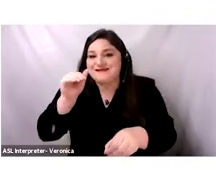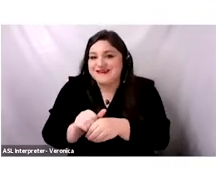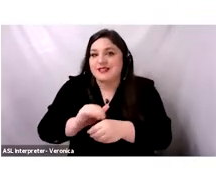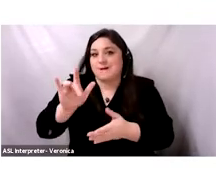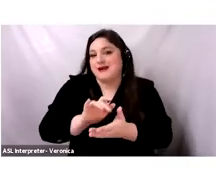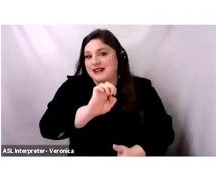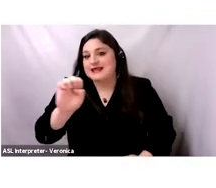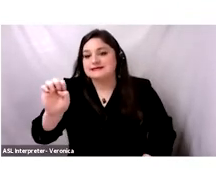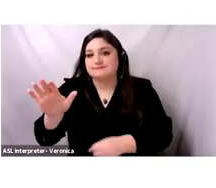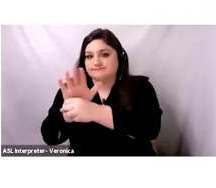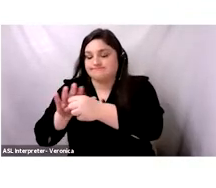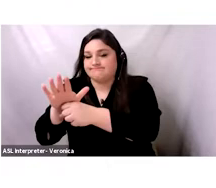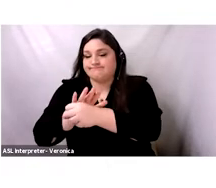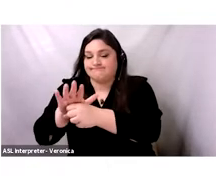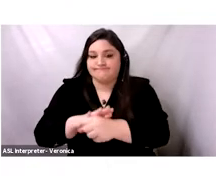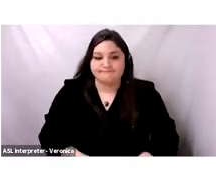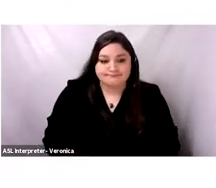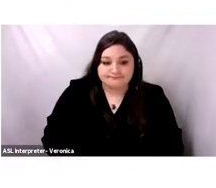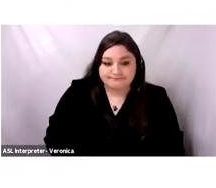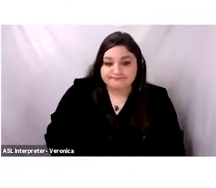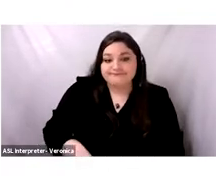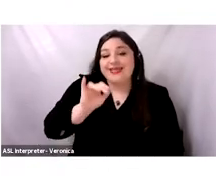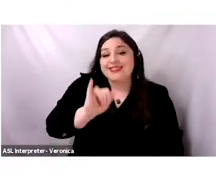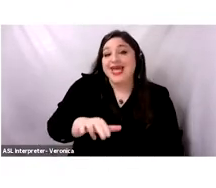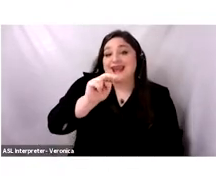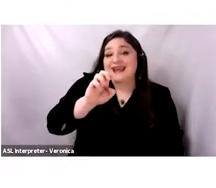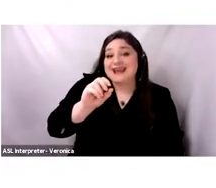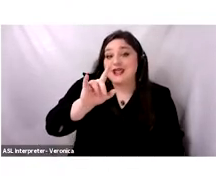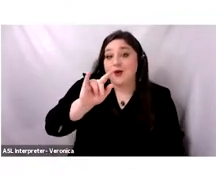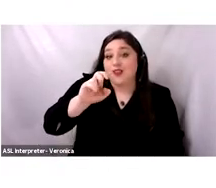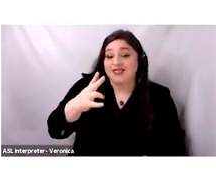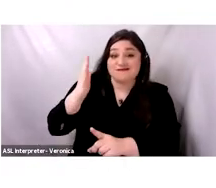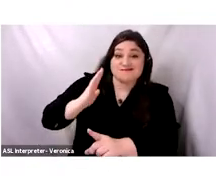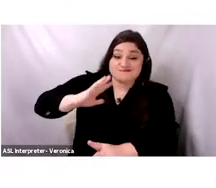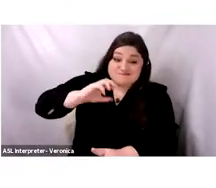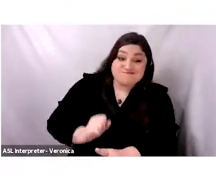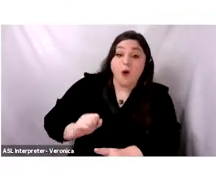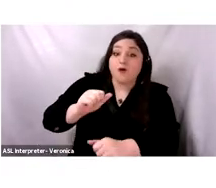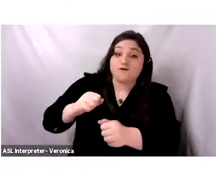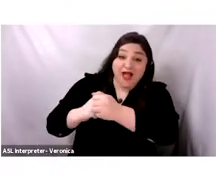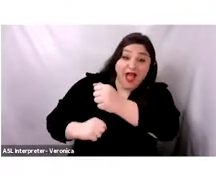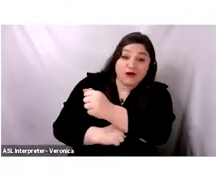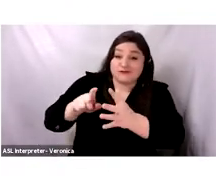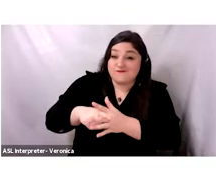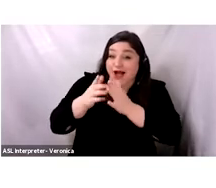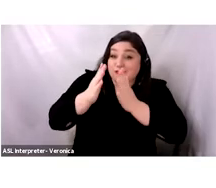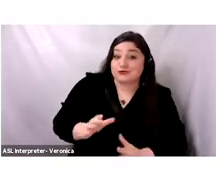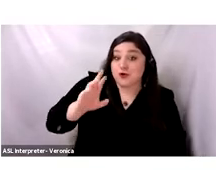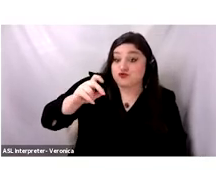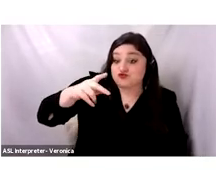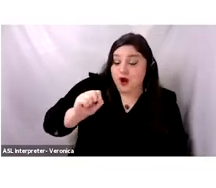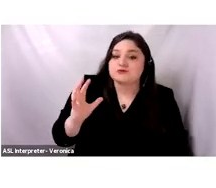The neolithic founder crops as a concept are 8 plant species.